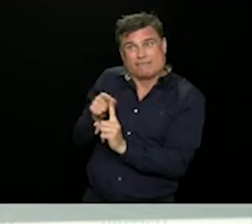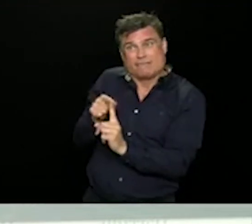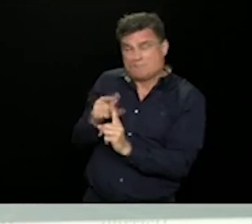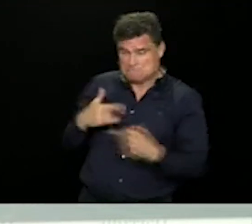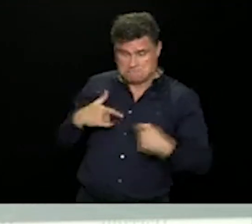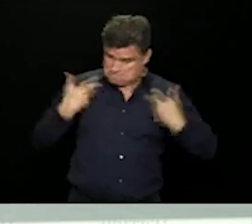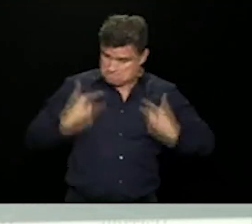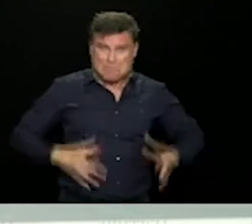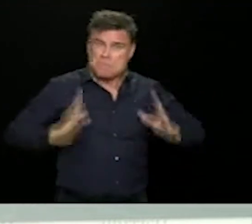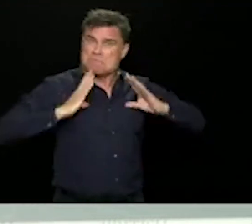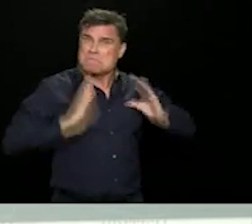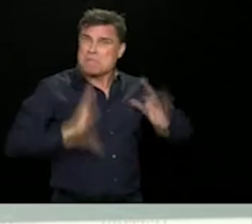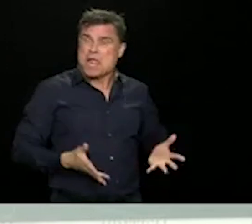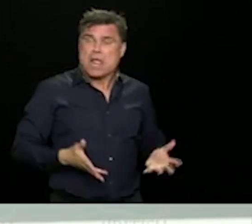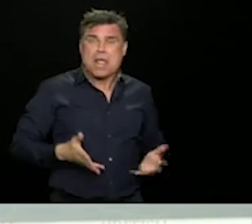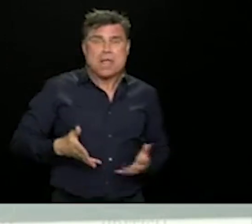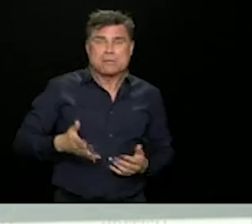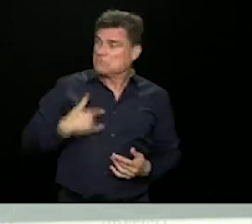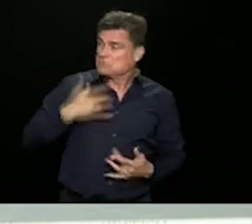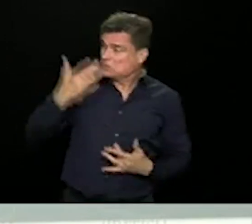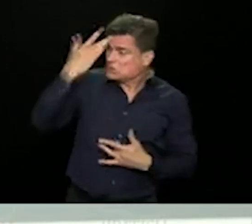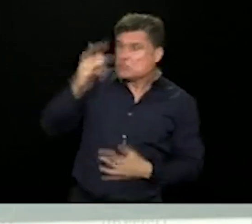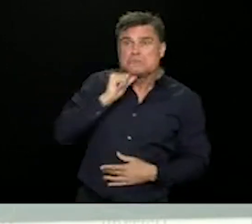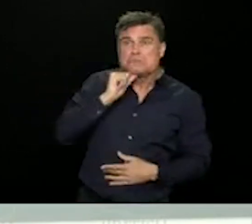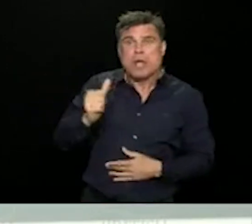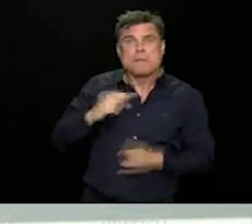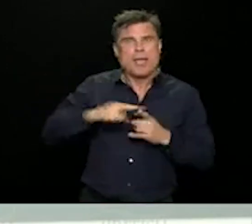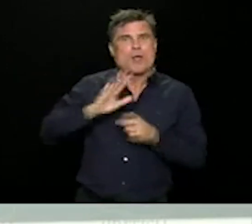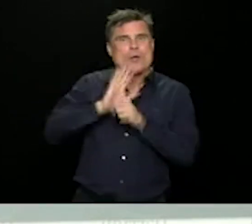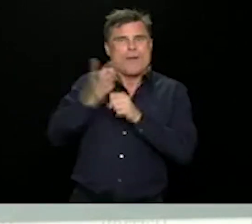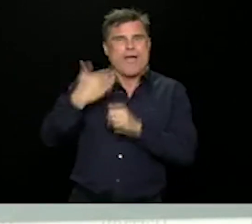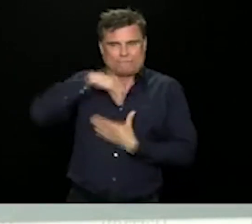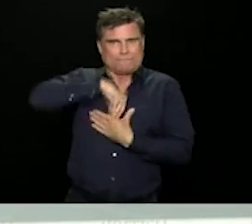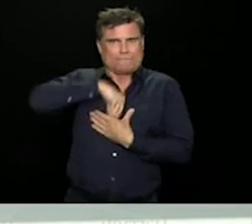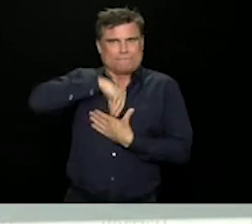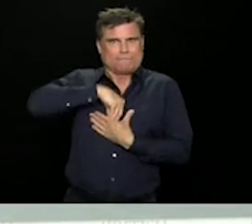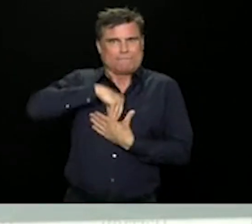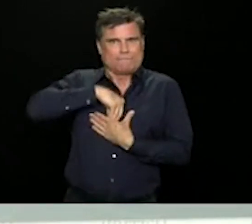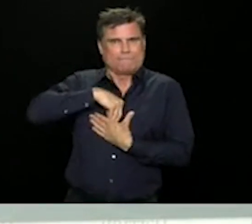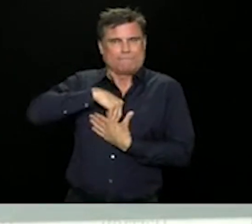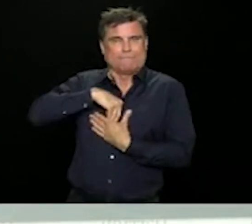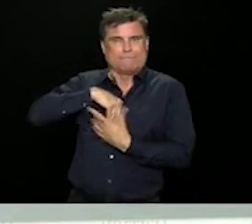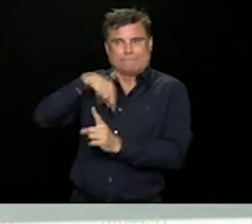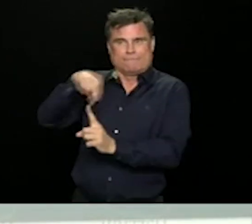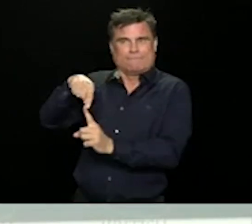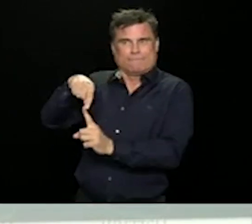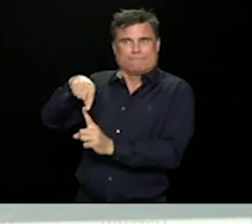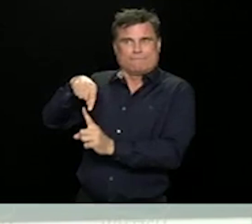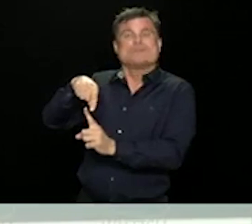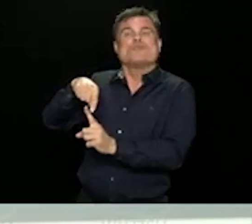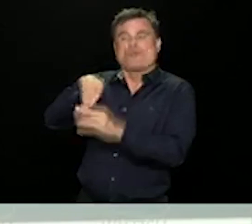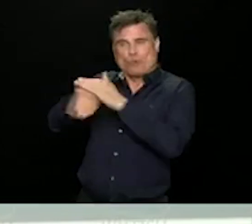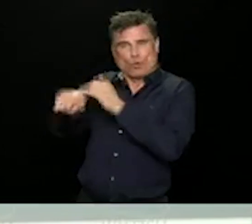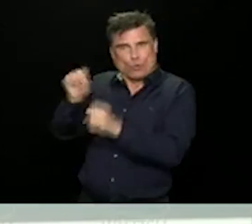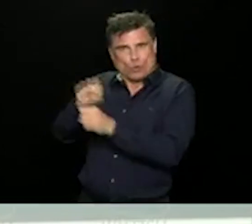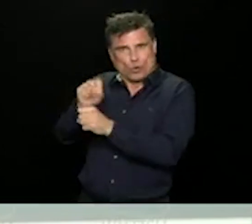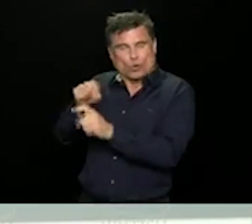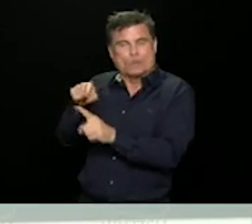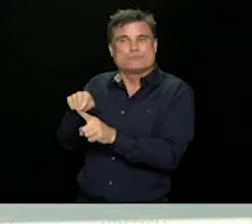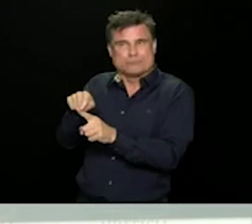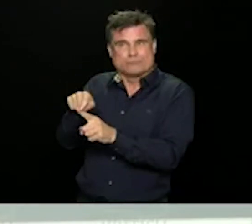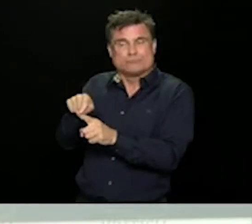a number of different settings. I'm not going to say the name of the restaurant because it's a small one, but it's